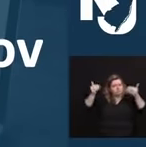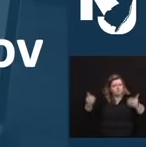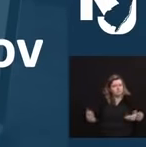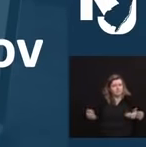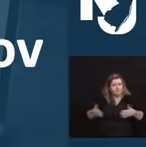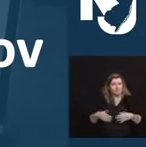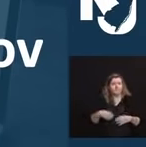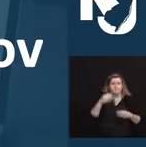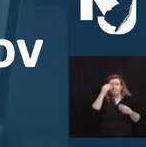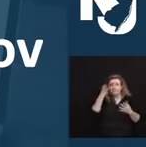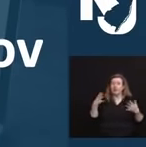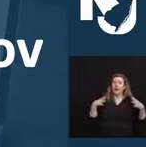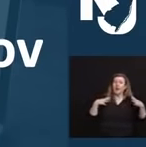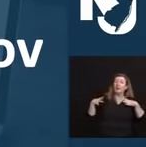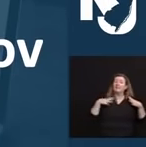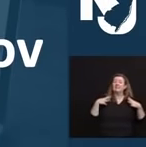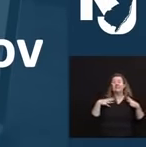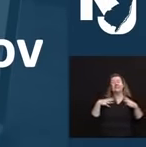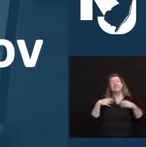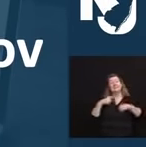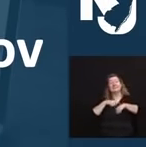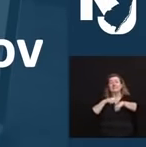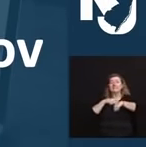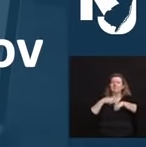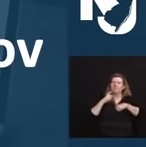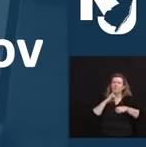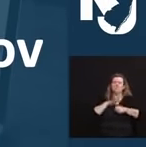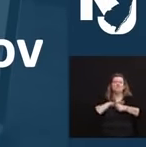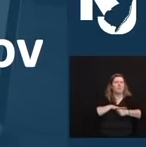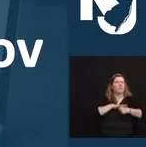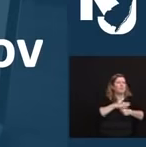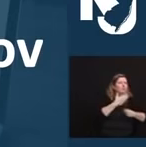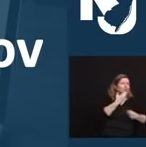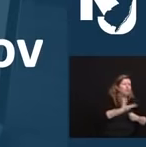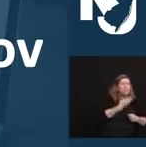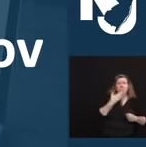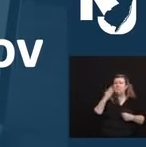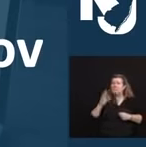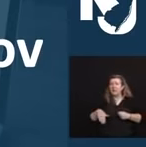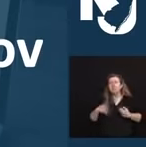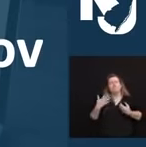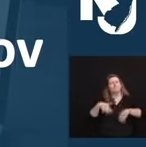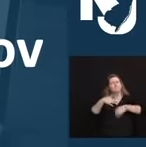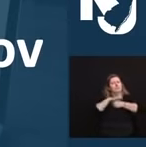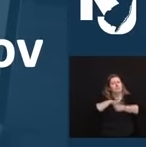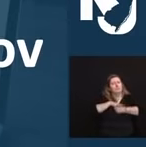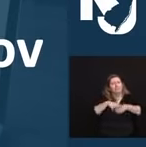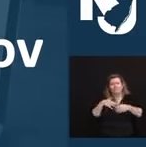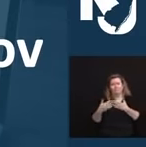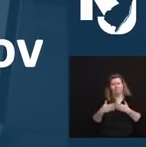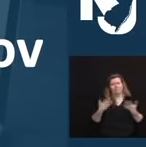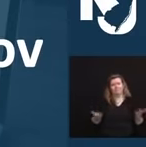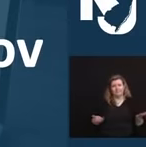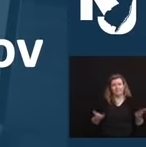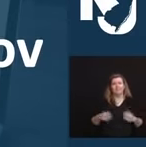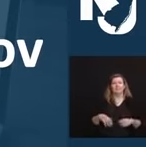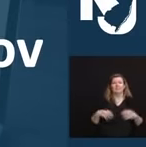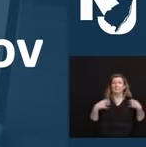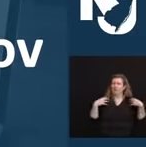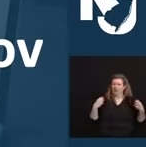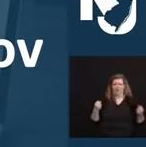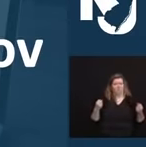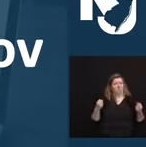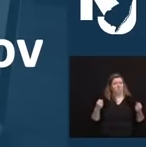good times. But for countless frontline workers, the pandemic has made things even harder on your mental health. Please